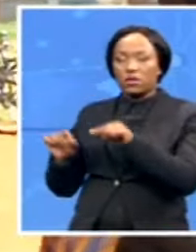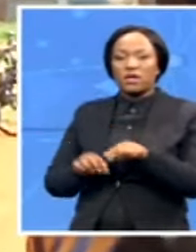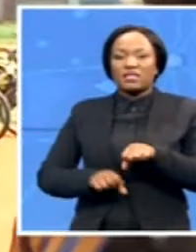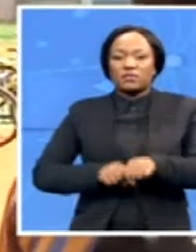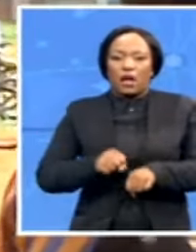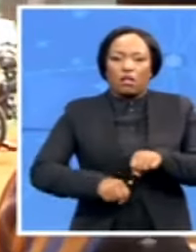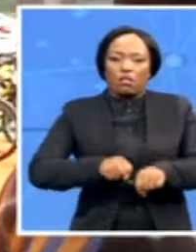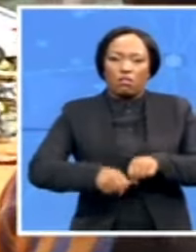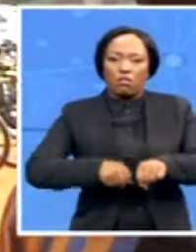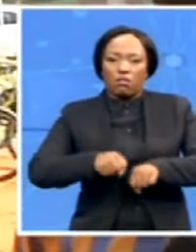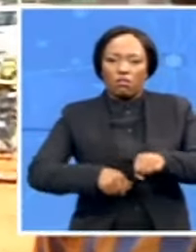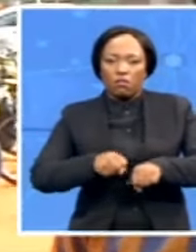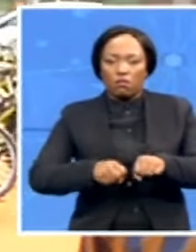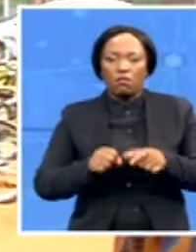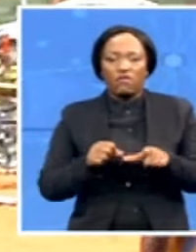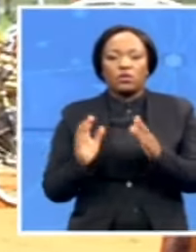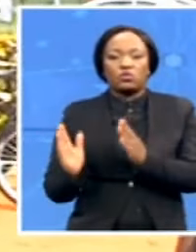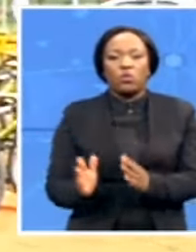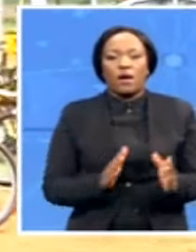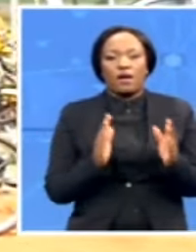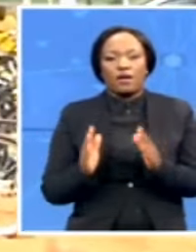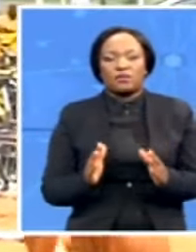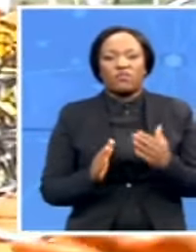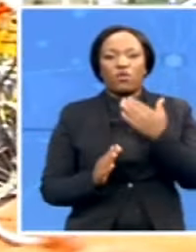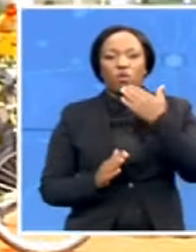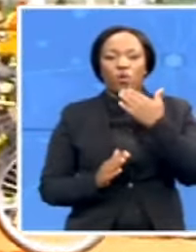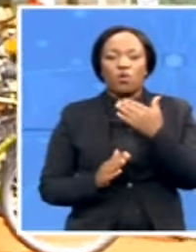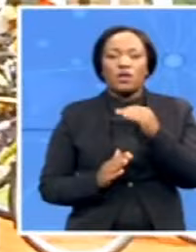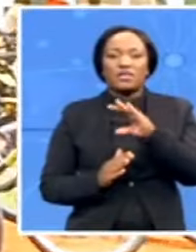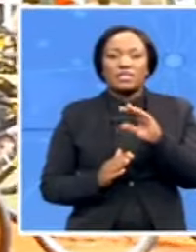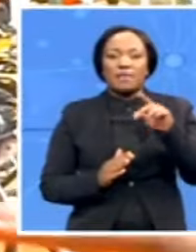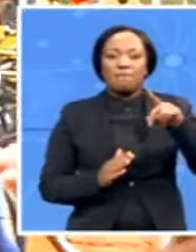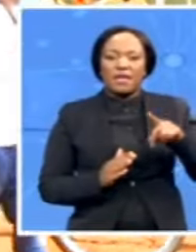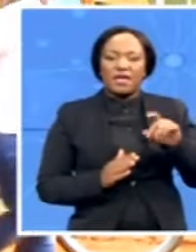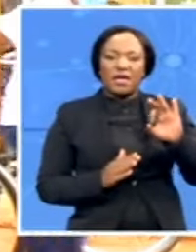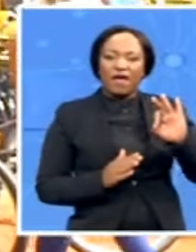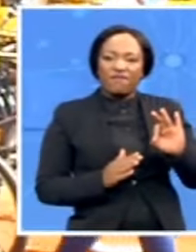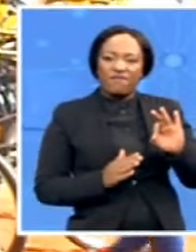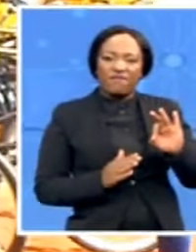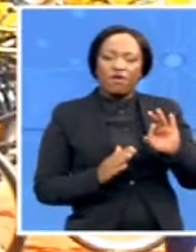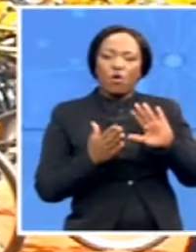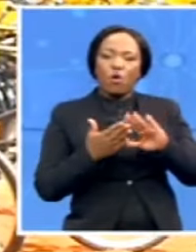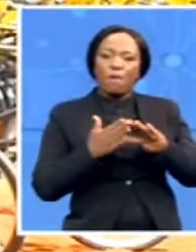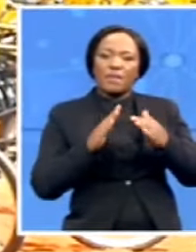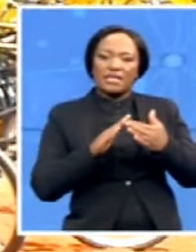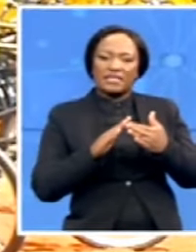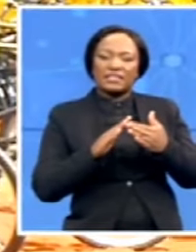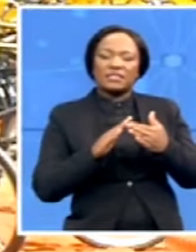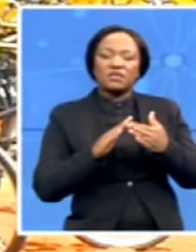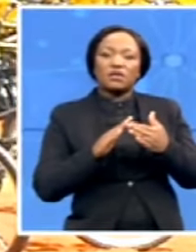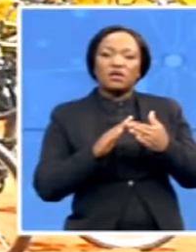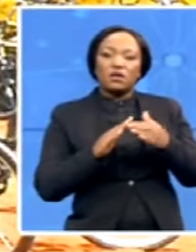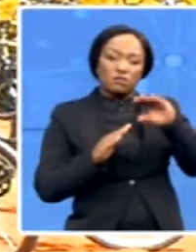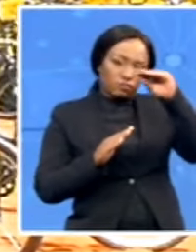for CPFs, that is community policing forums, who will be patrolling the road, the N11 road